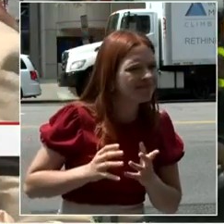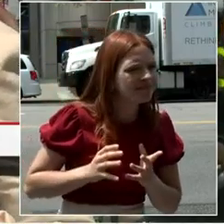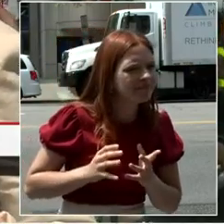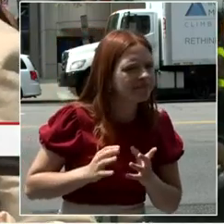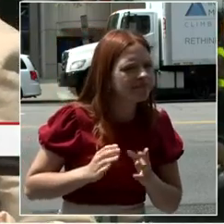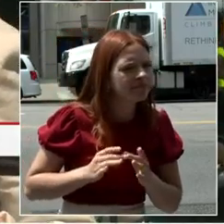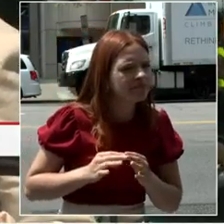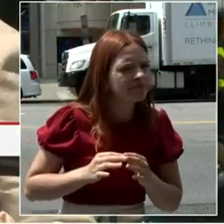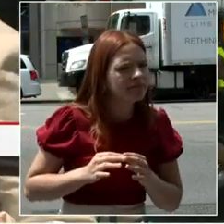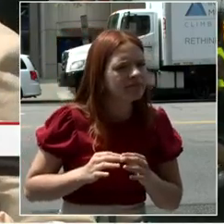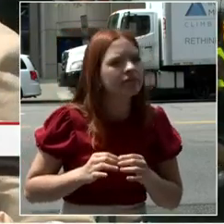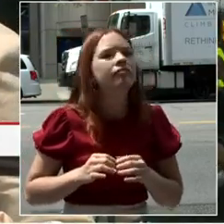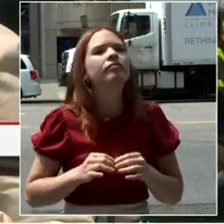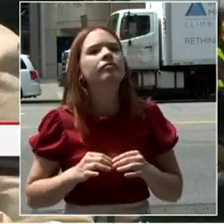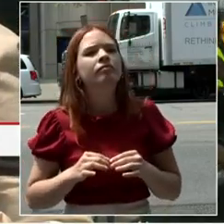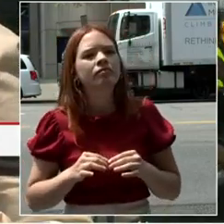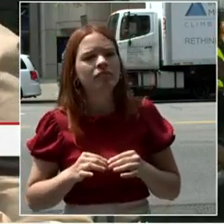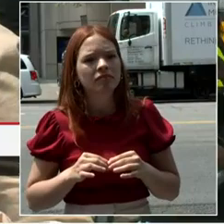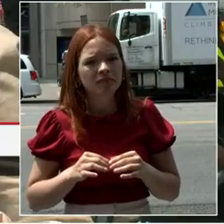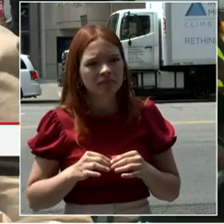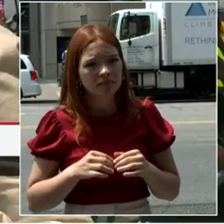and they have good news.